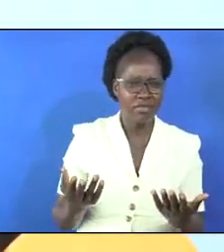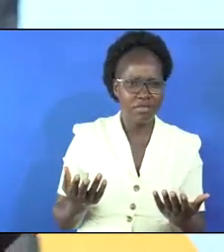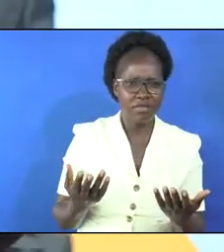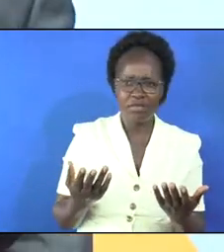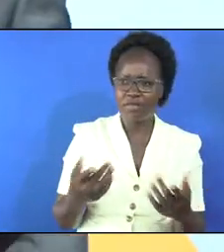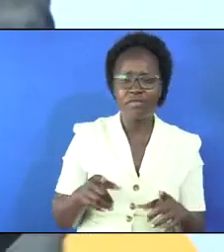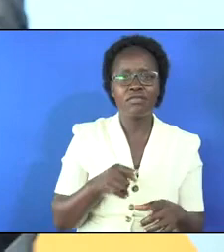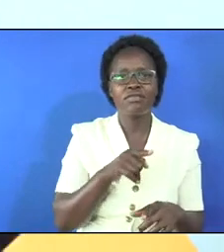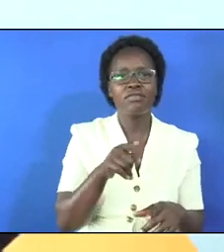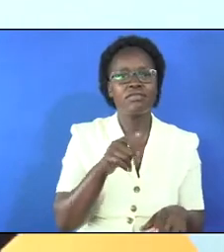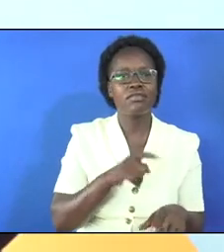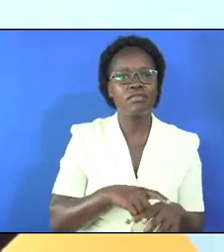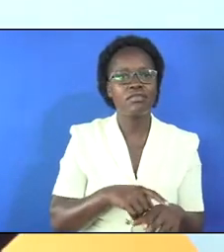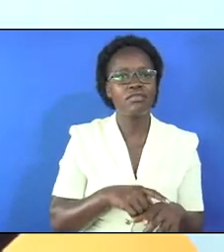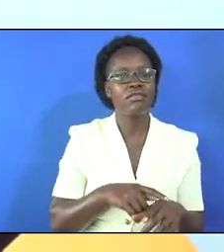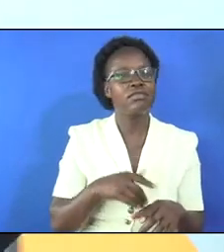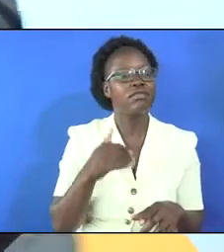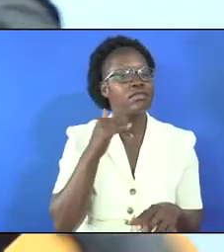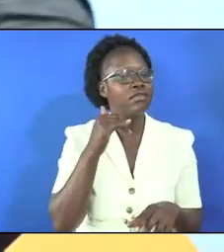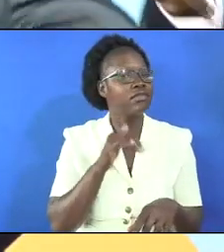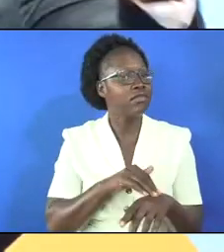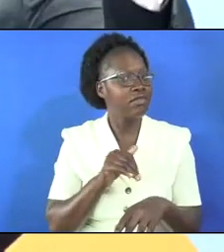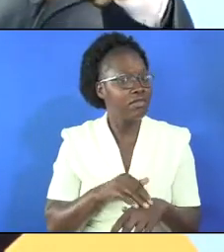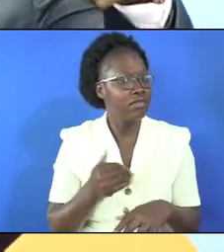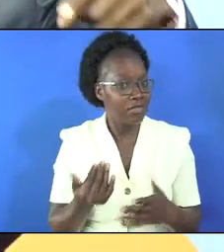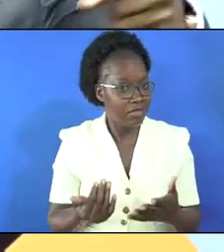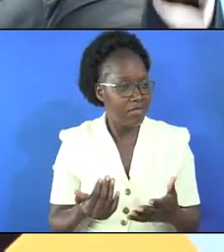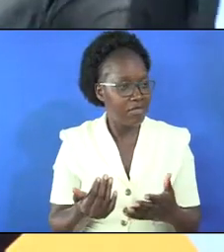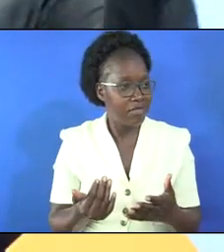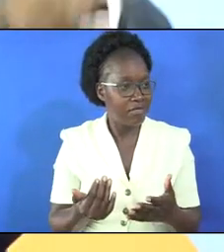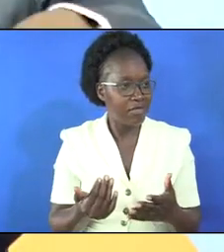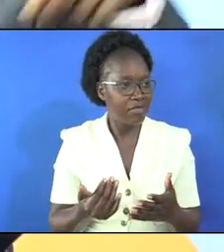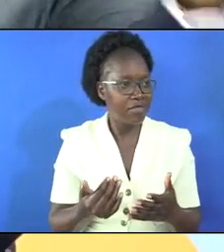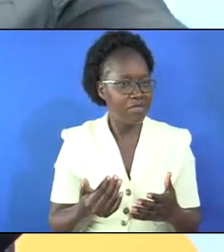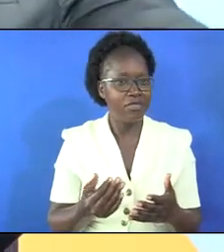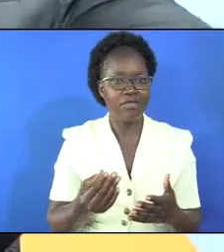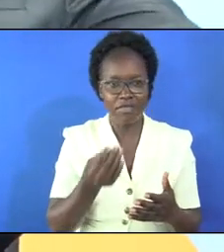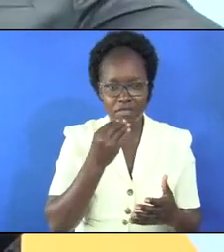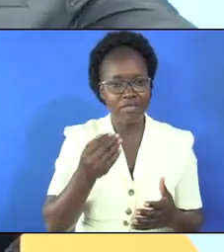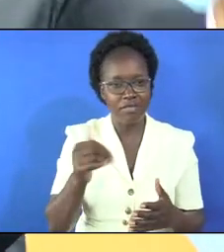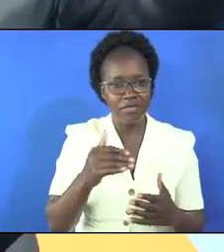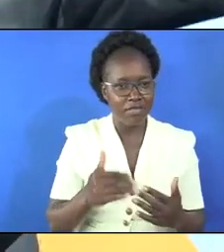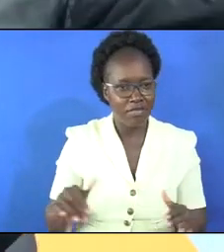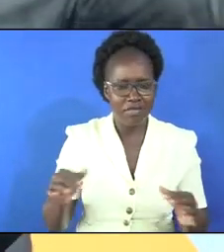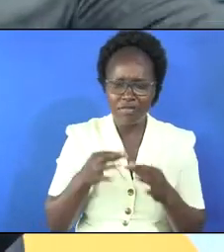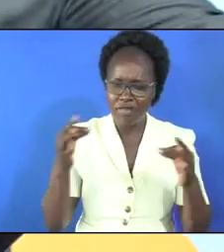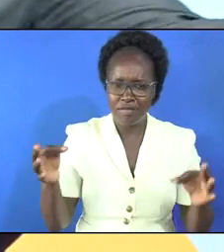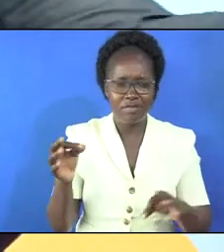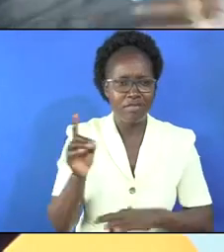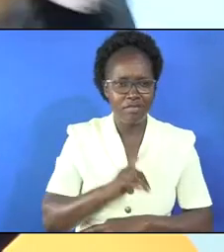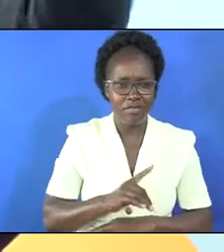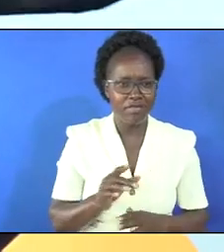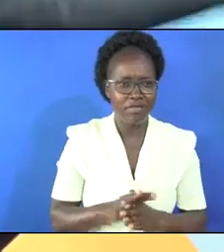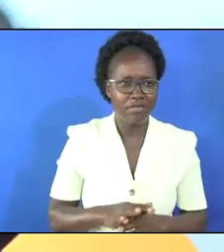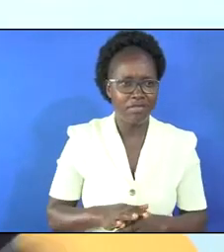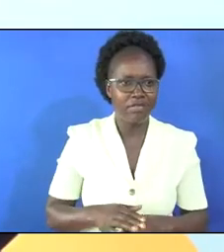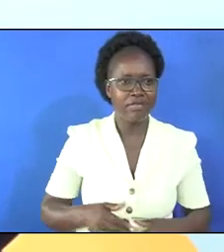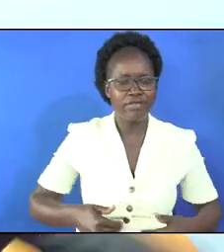let me tell you when you receive such calls even when you had not eaten anything in a long day